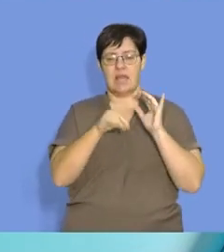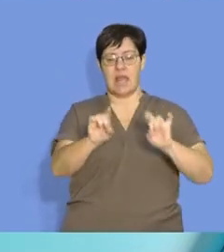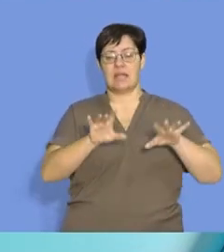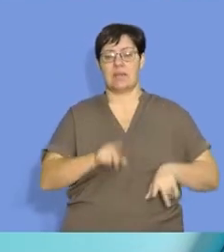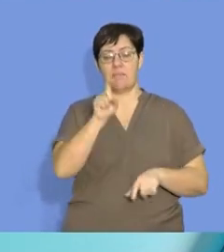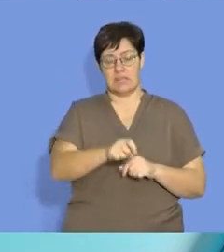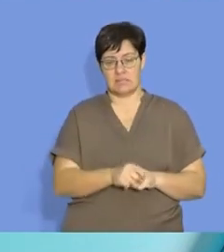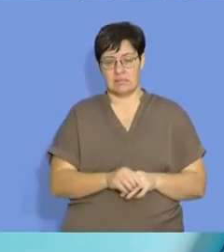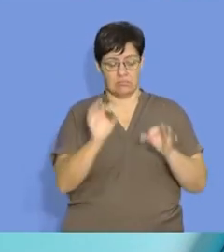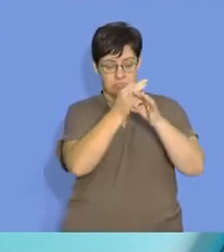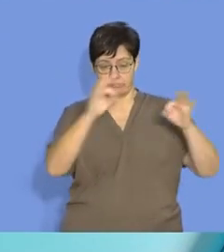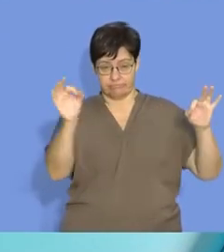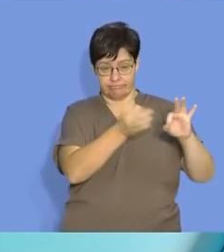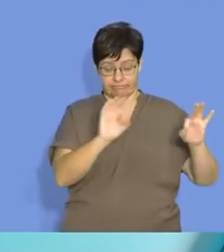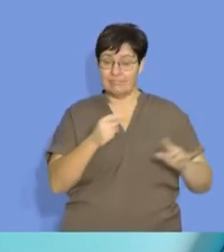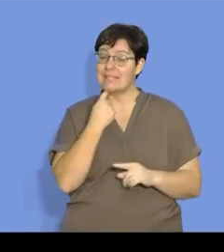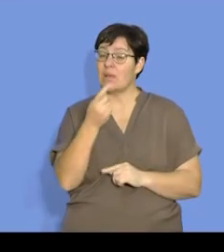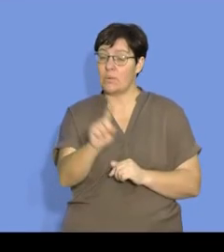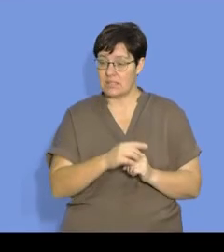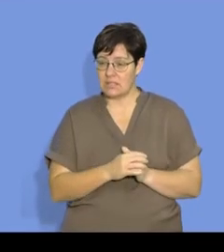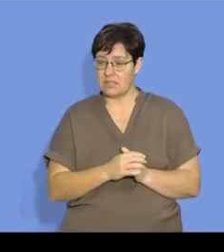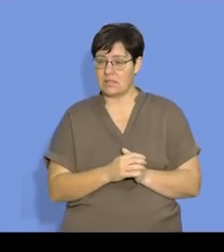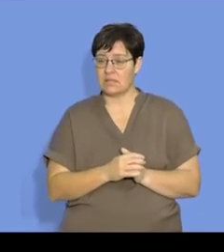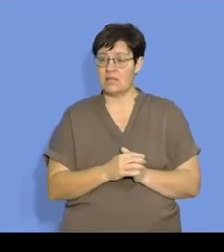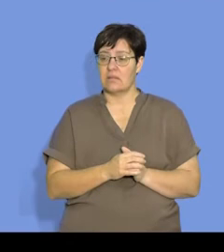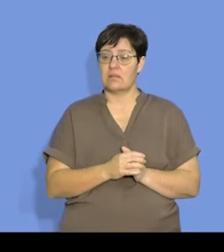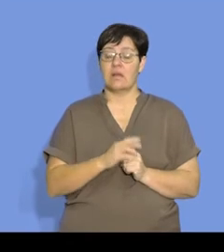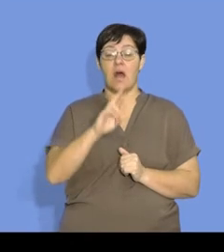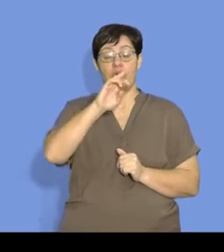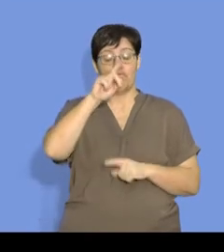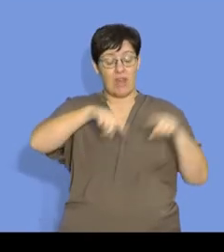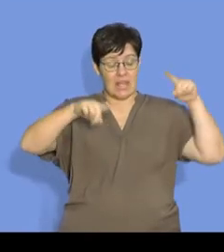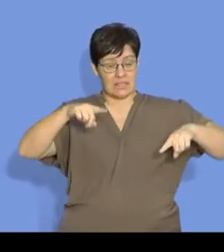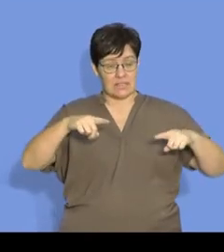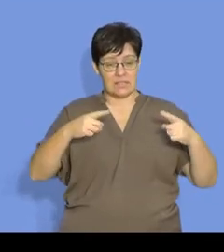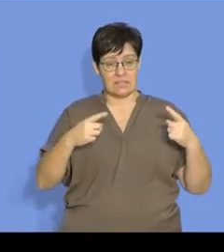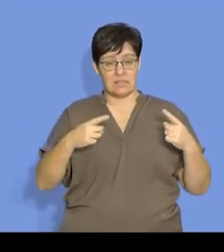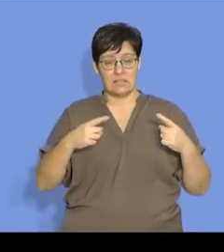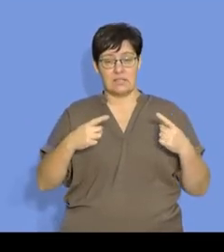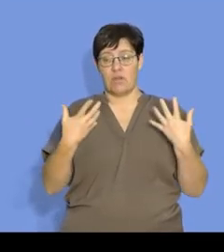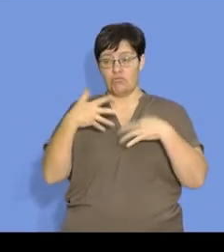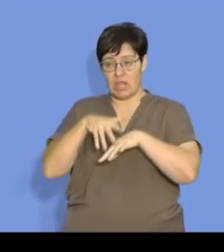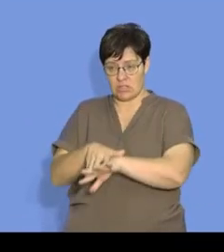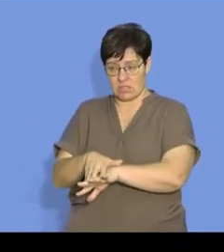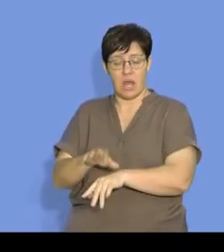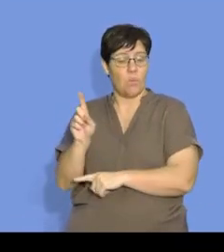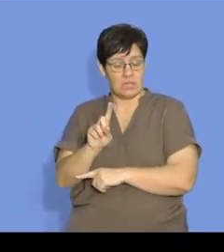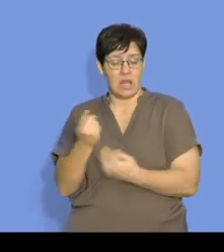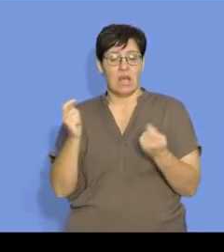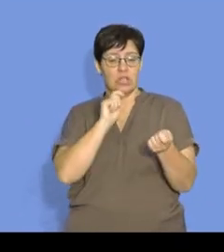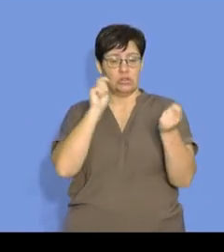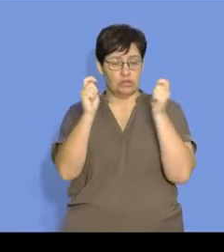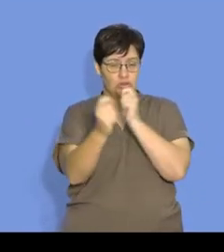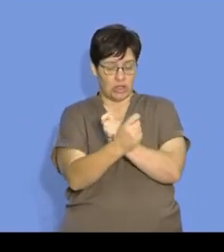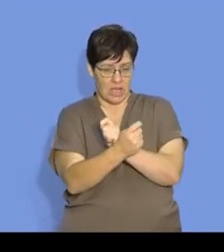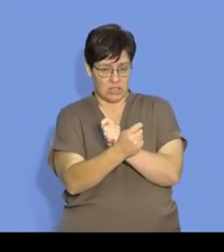exam. And that definition says that the rate of reaction is the change in the amount of your